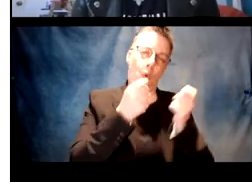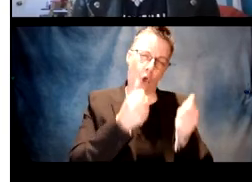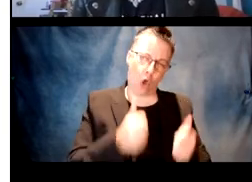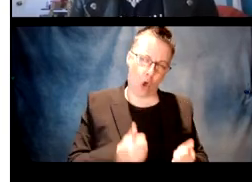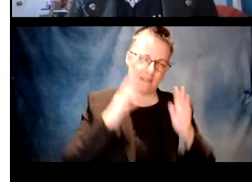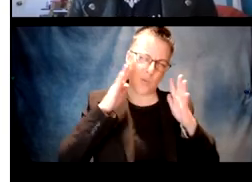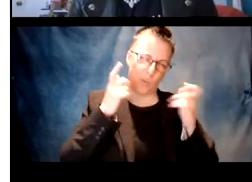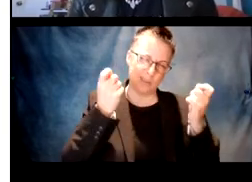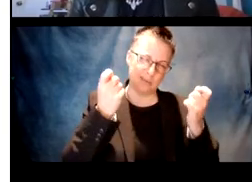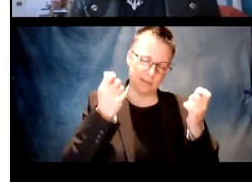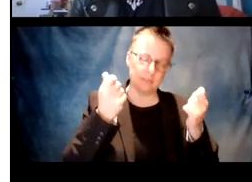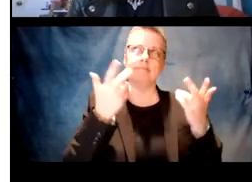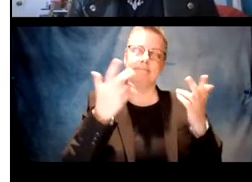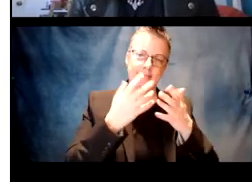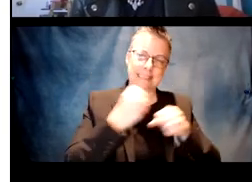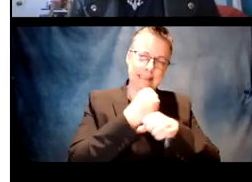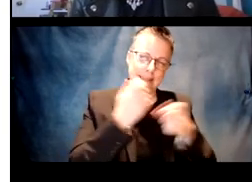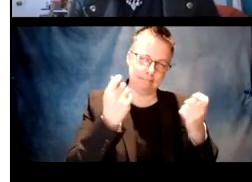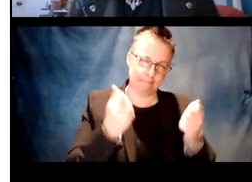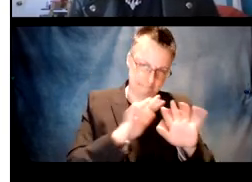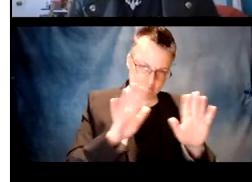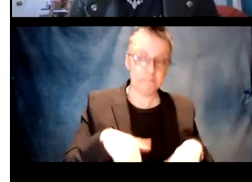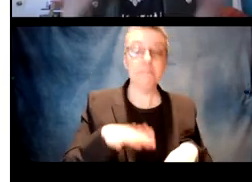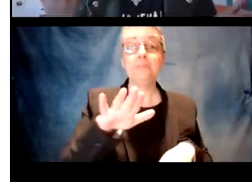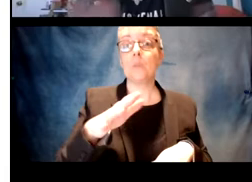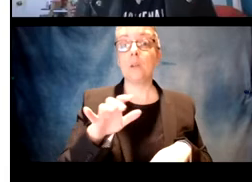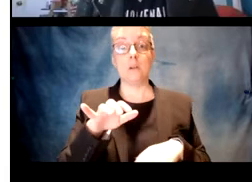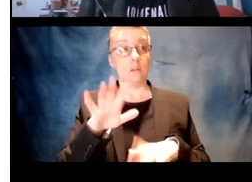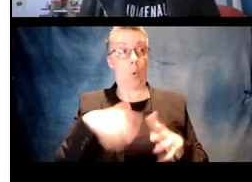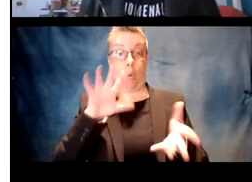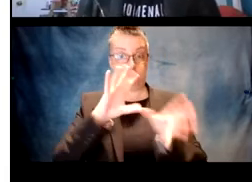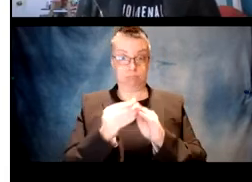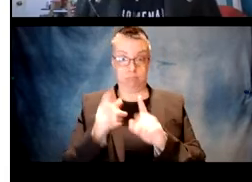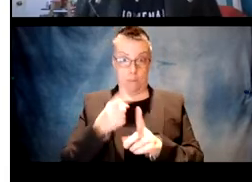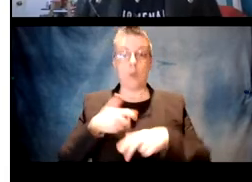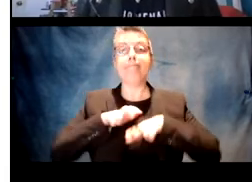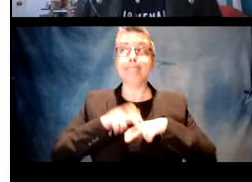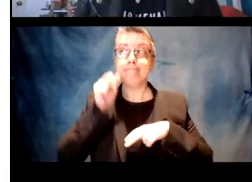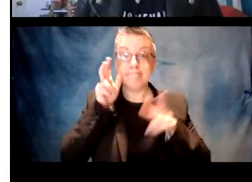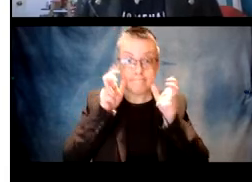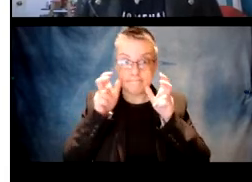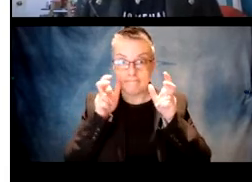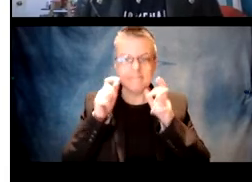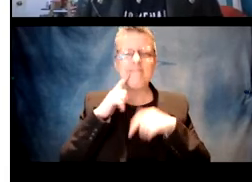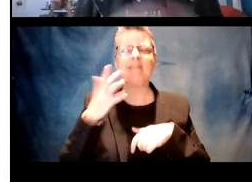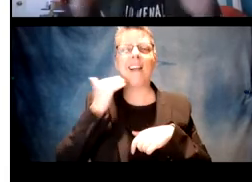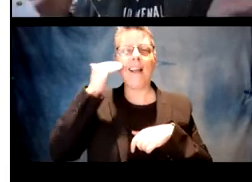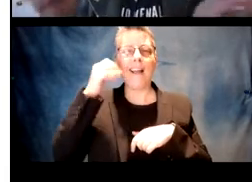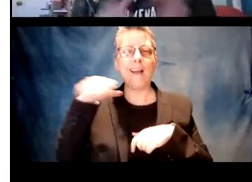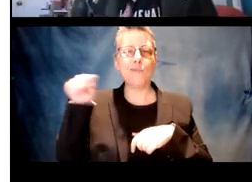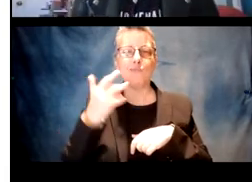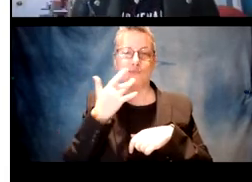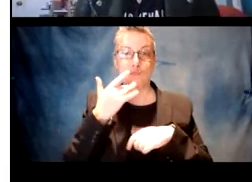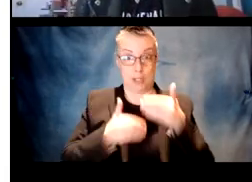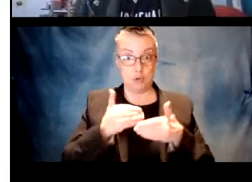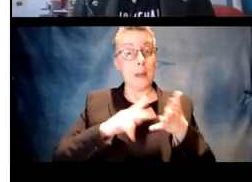Some kids will just like look left and then they'll never move. So, you know, we get rid of that. Okay, so basically, that